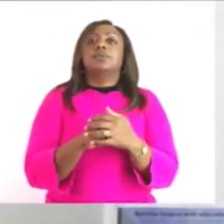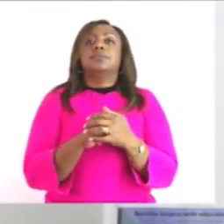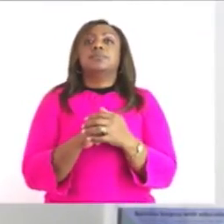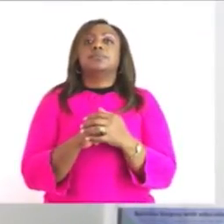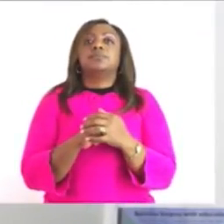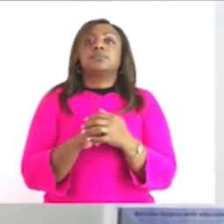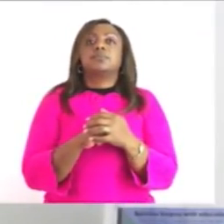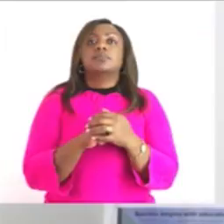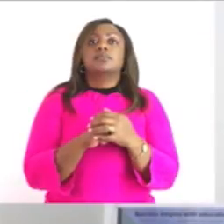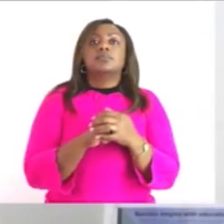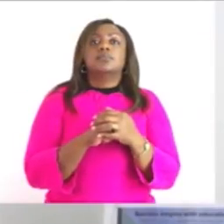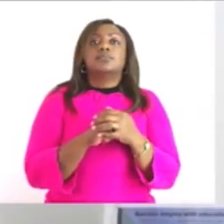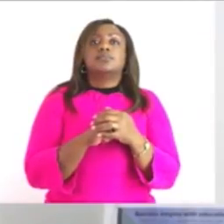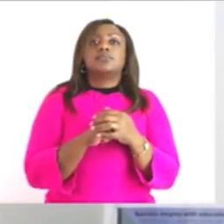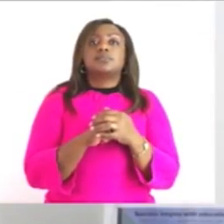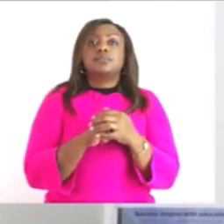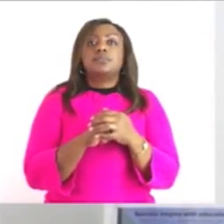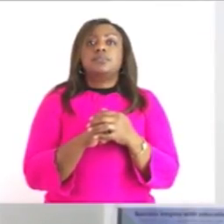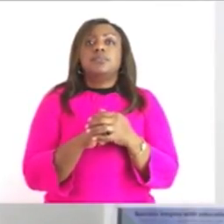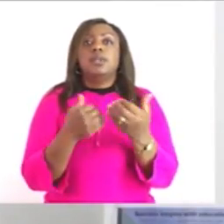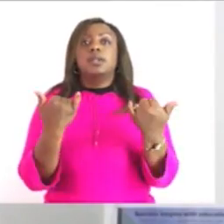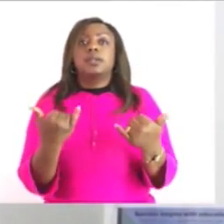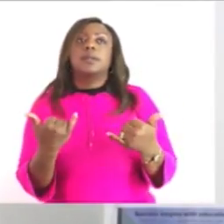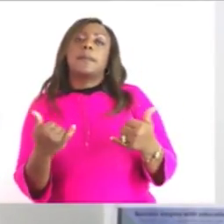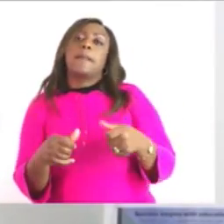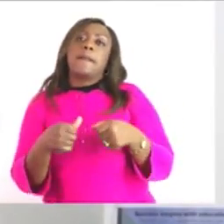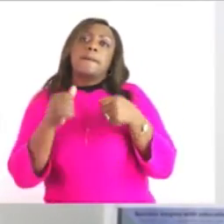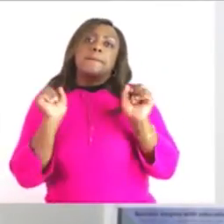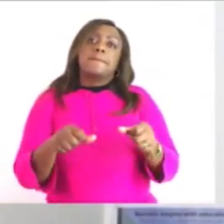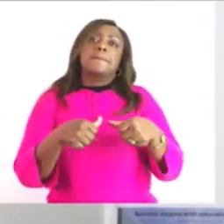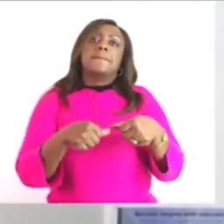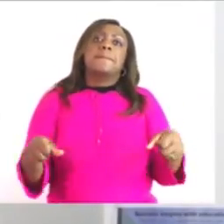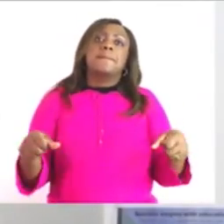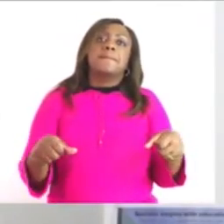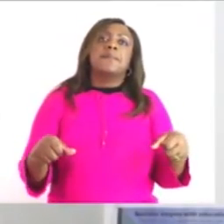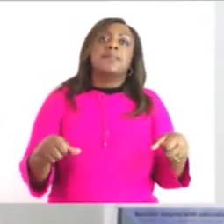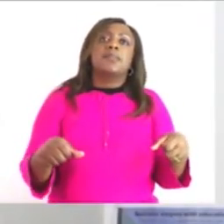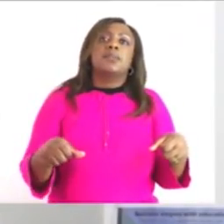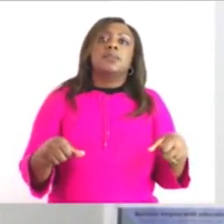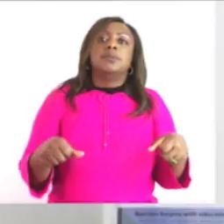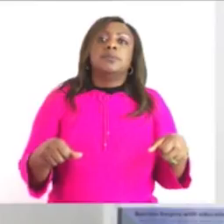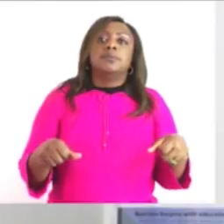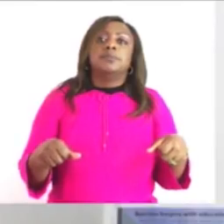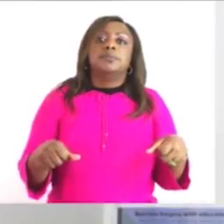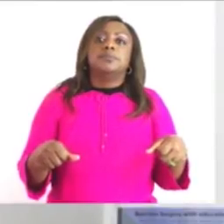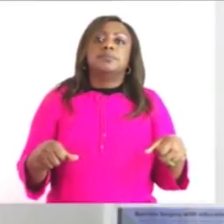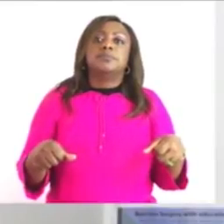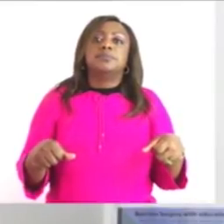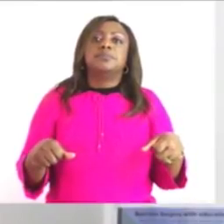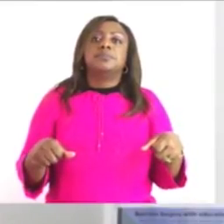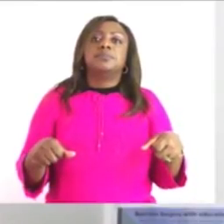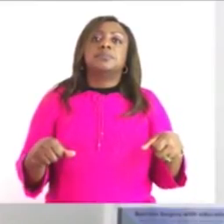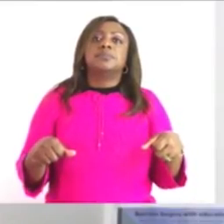two seconds you are going to do it and you give me the the the the you give me the number